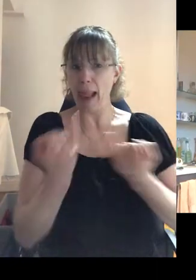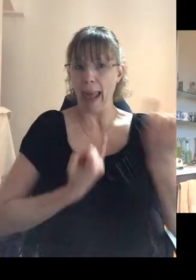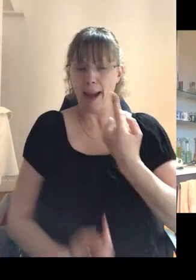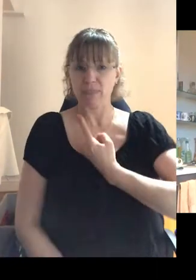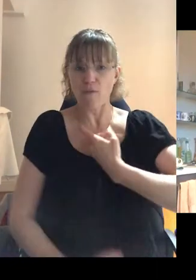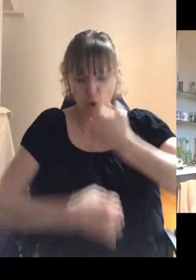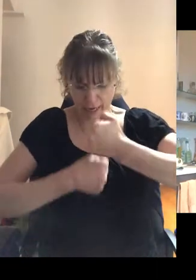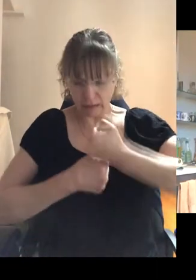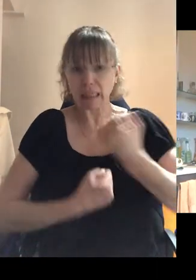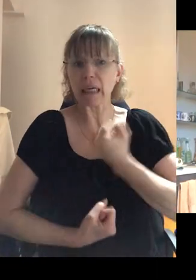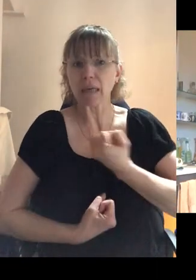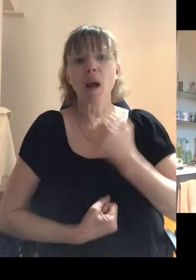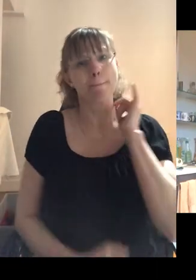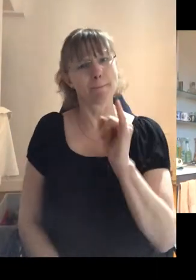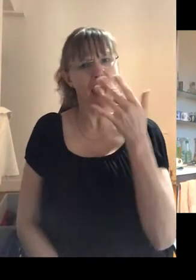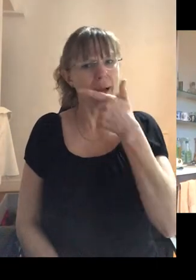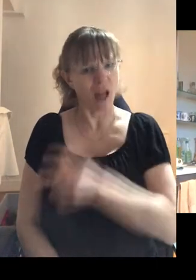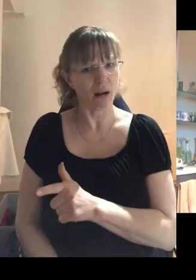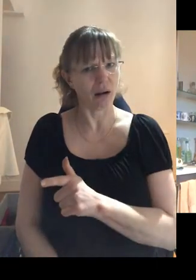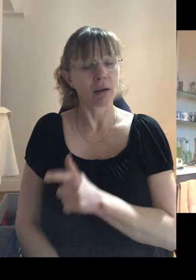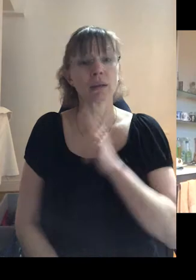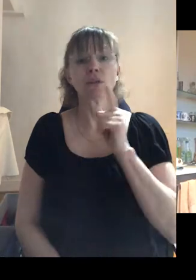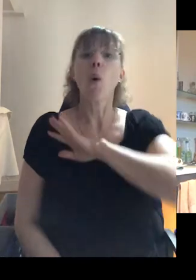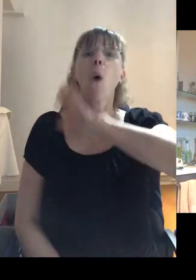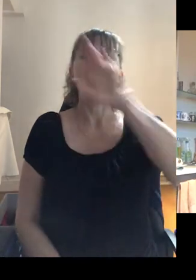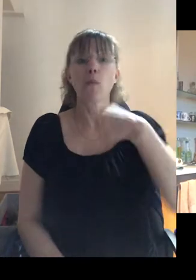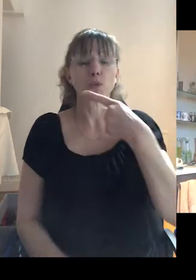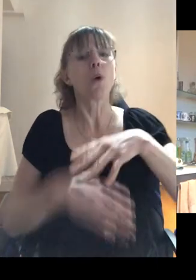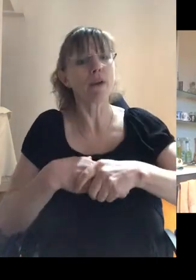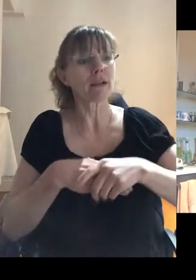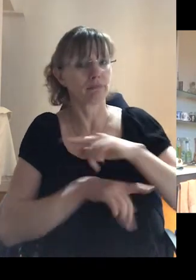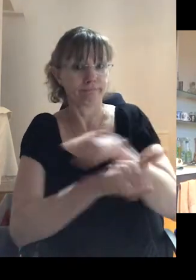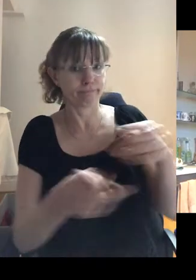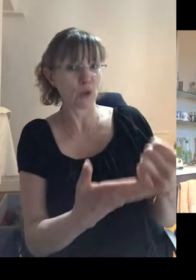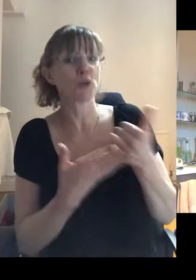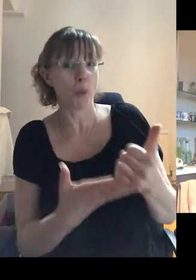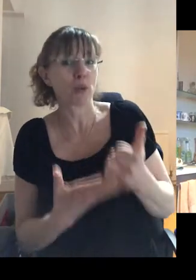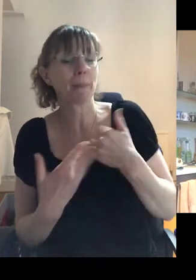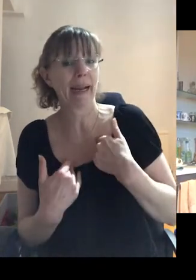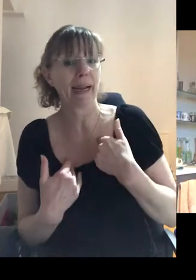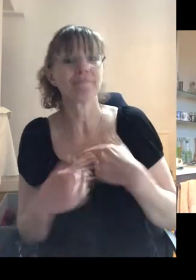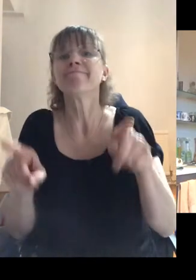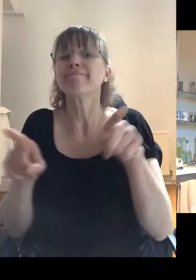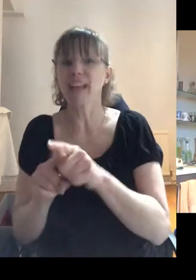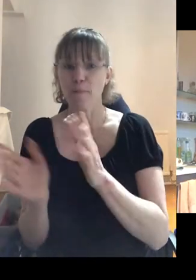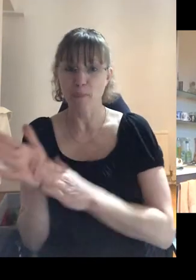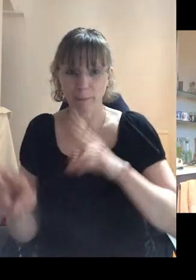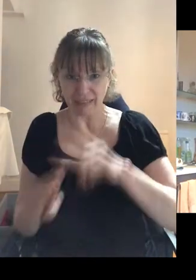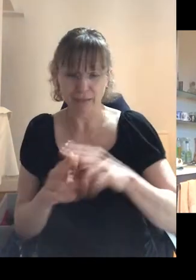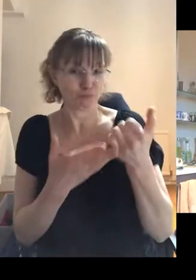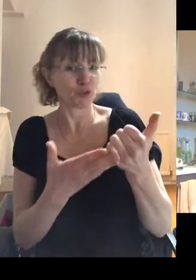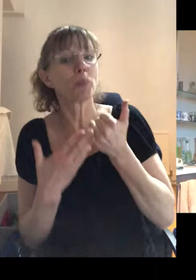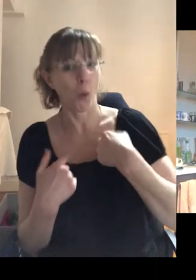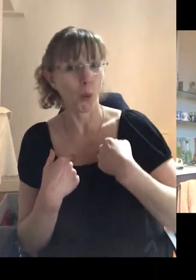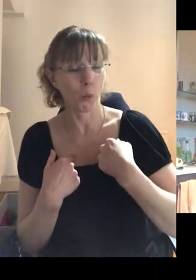guilt about. It was, it was bad luck. And so I went home and told my friends and they supported me. And I did the same thing with my parents and they